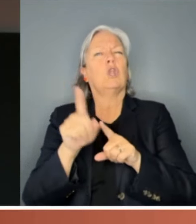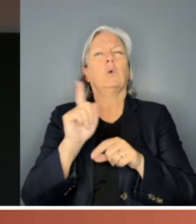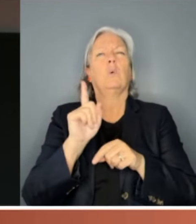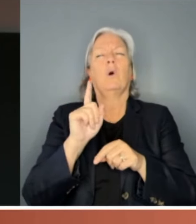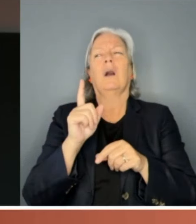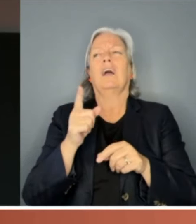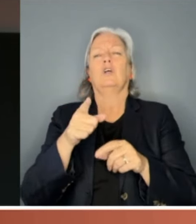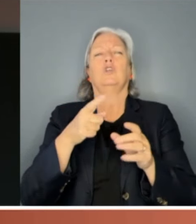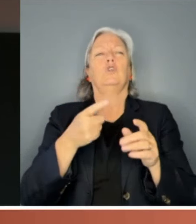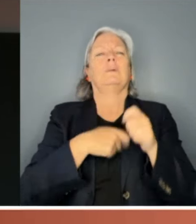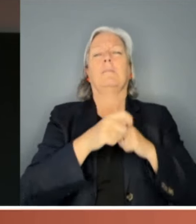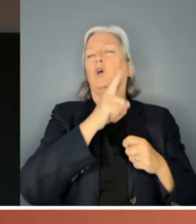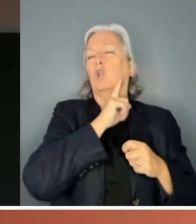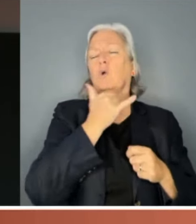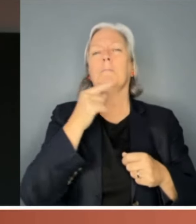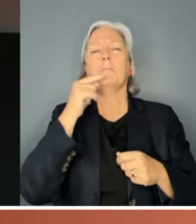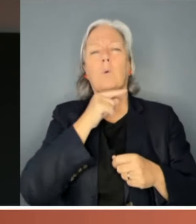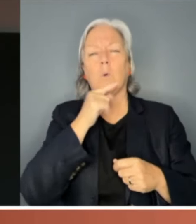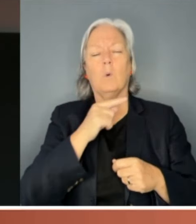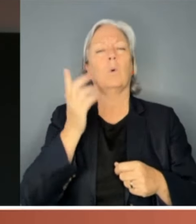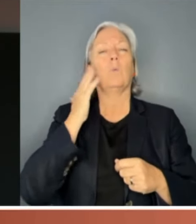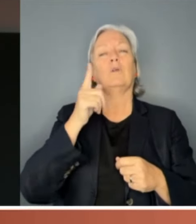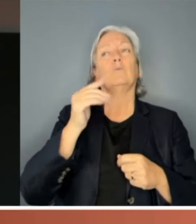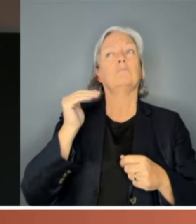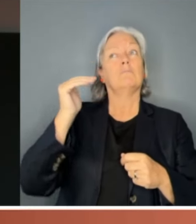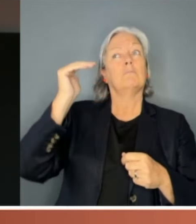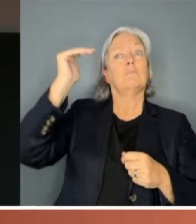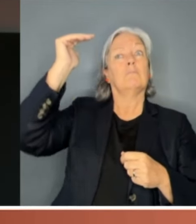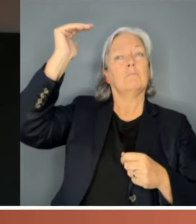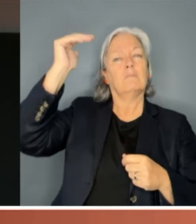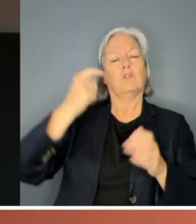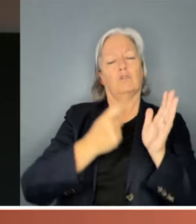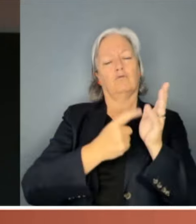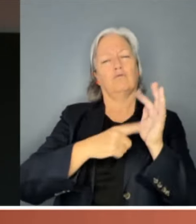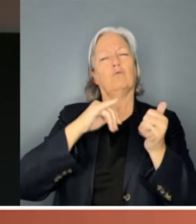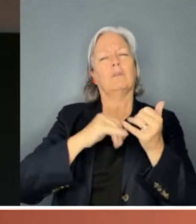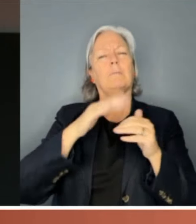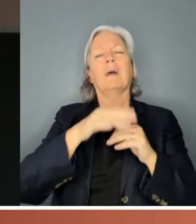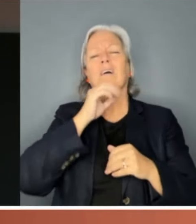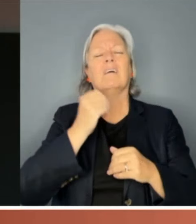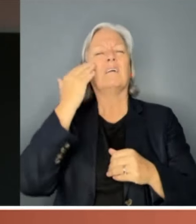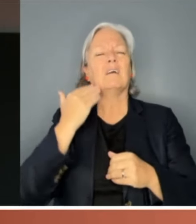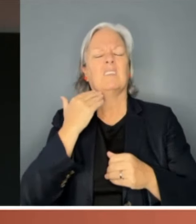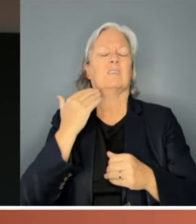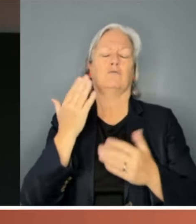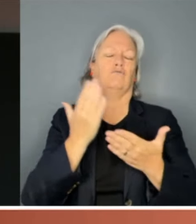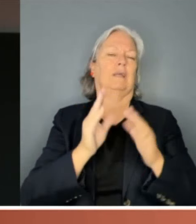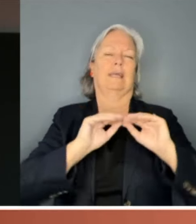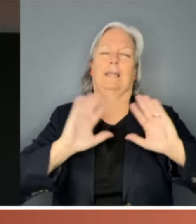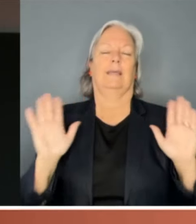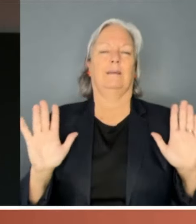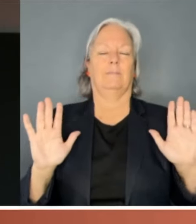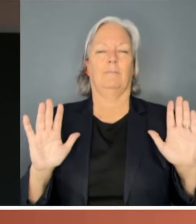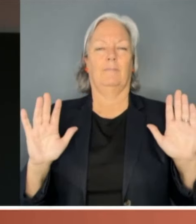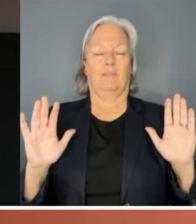boy. By the time we get near adulthood, the rules of our gender are very, very clear to us. As the celebrated gender